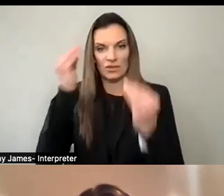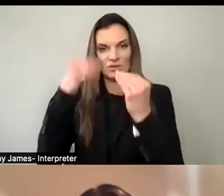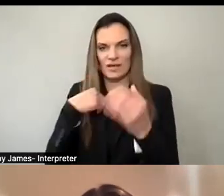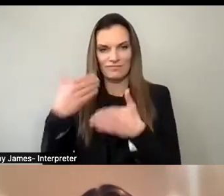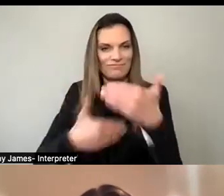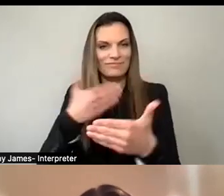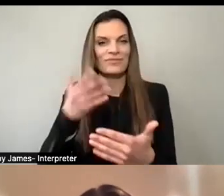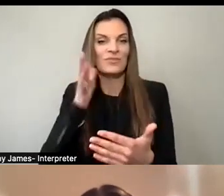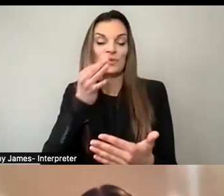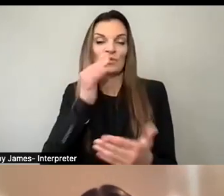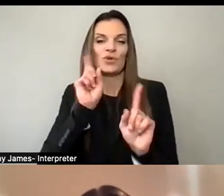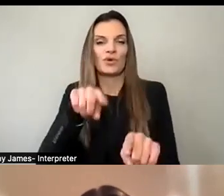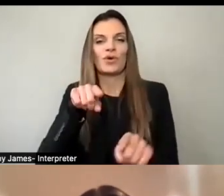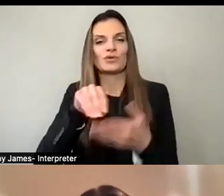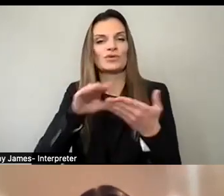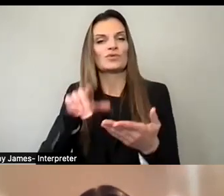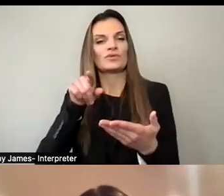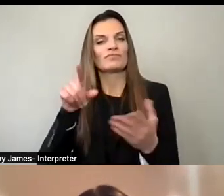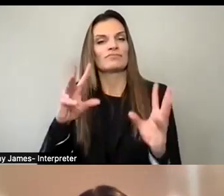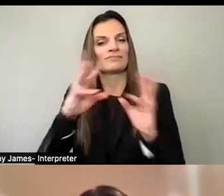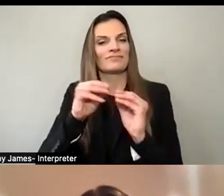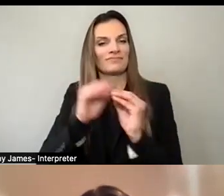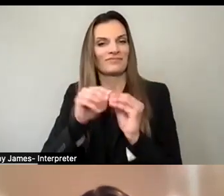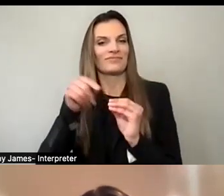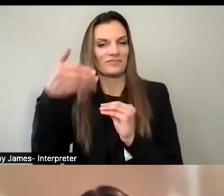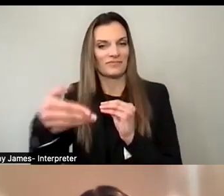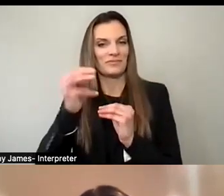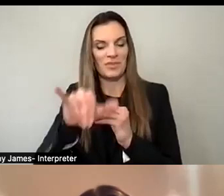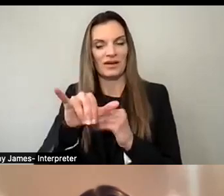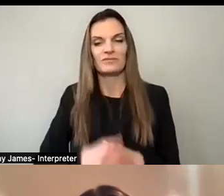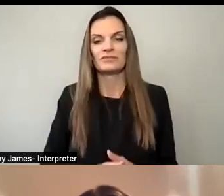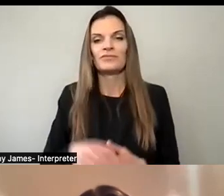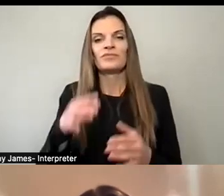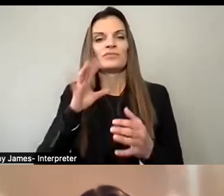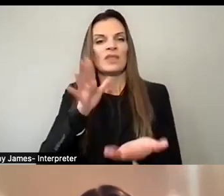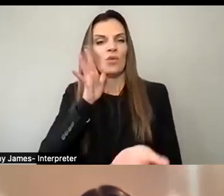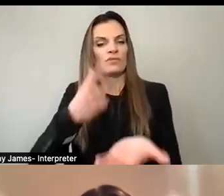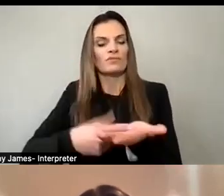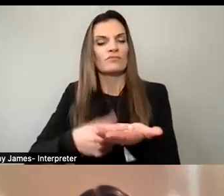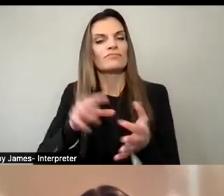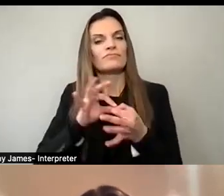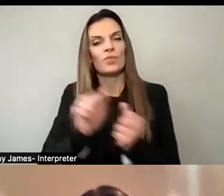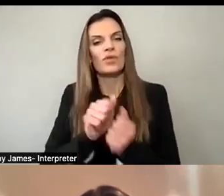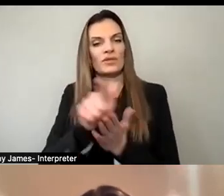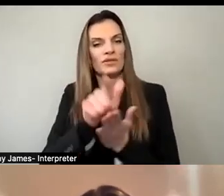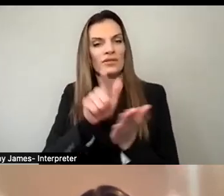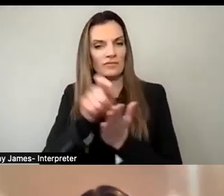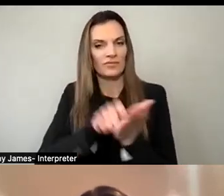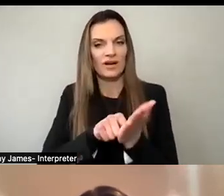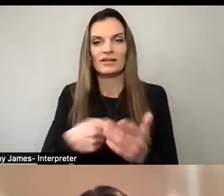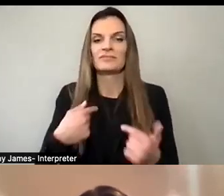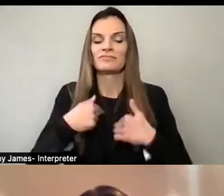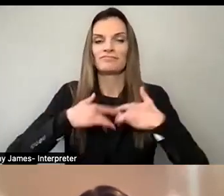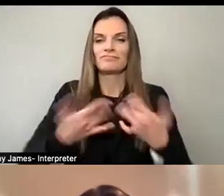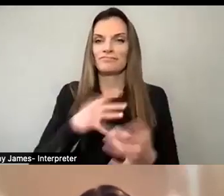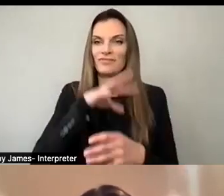I'm extremely grateful for what the League has shown me, the impact that a group of passionate people who care about a cause can make, and I am excited to see and be